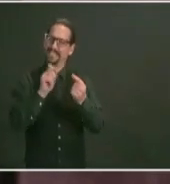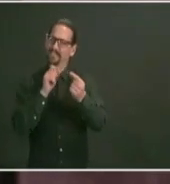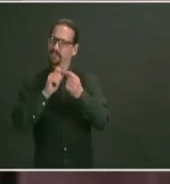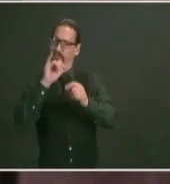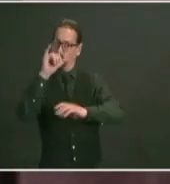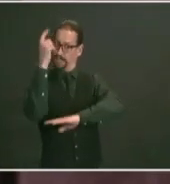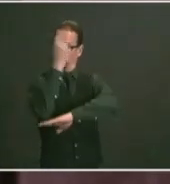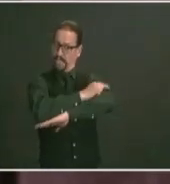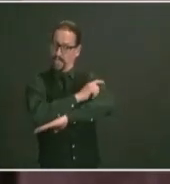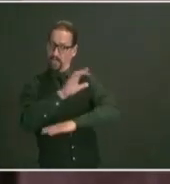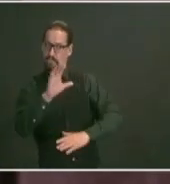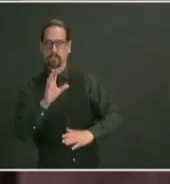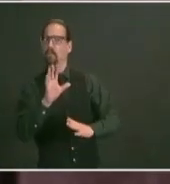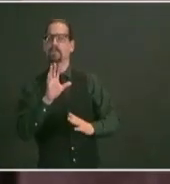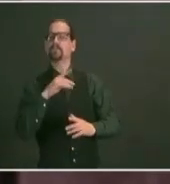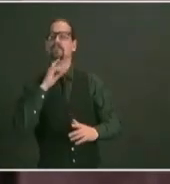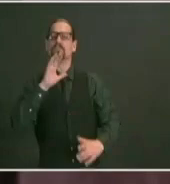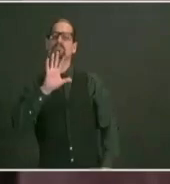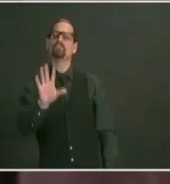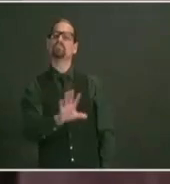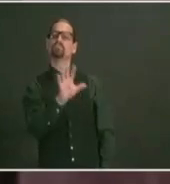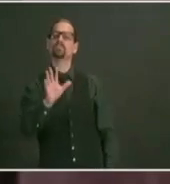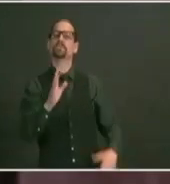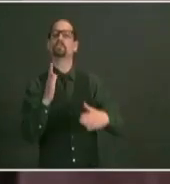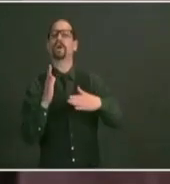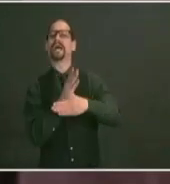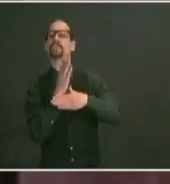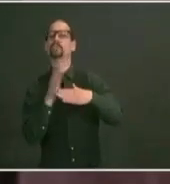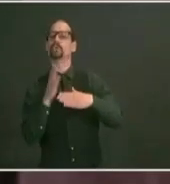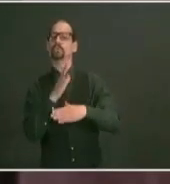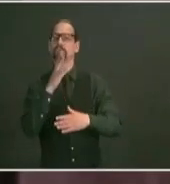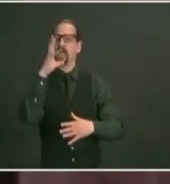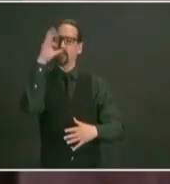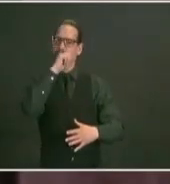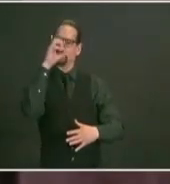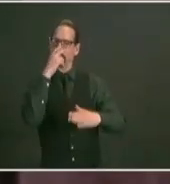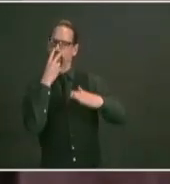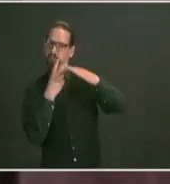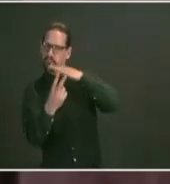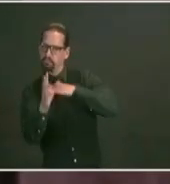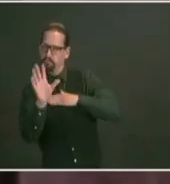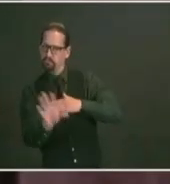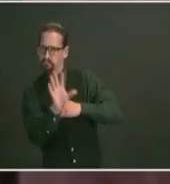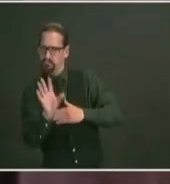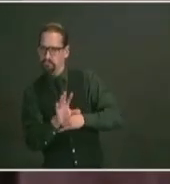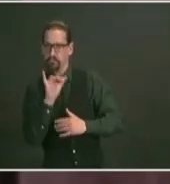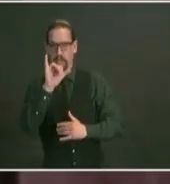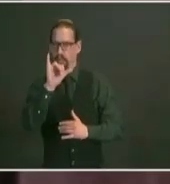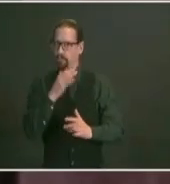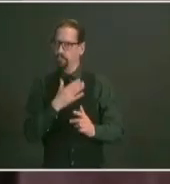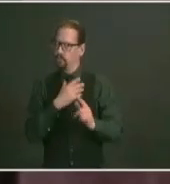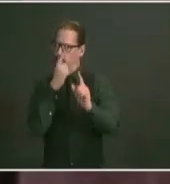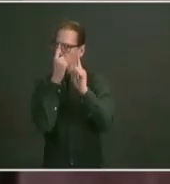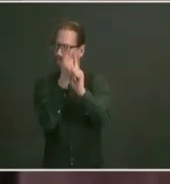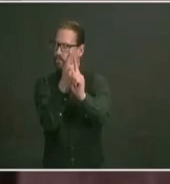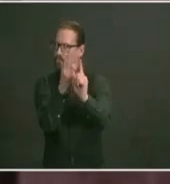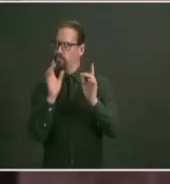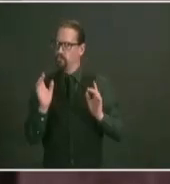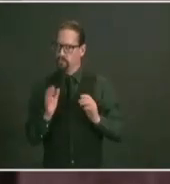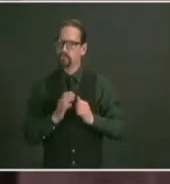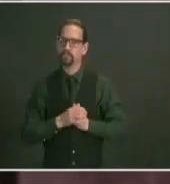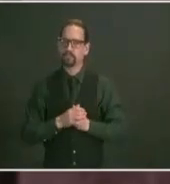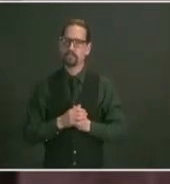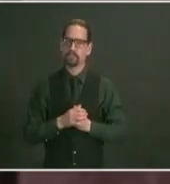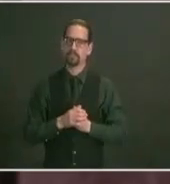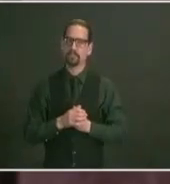back off of that date so that we actually keep in pace with that date because that's the goal right the goal is to do exactly what has been asked in a couple questions here